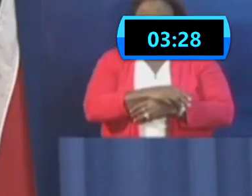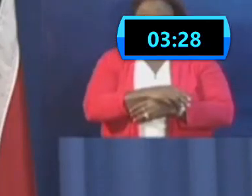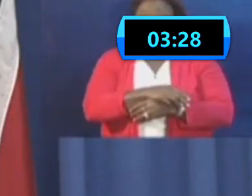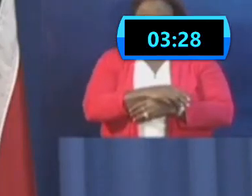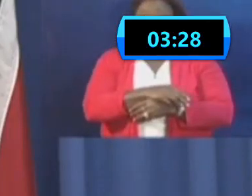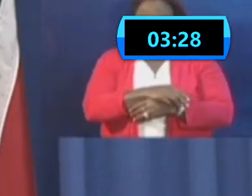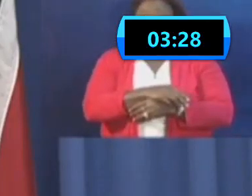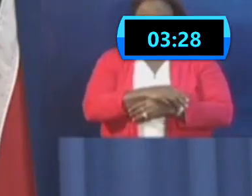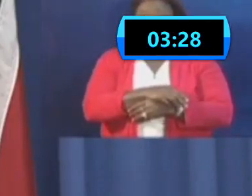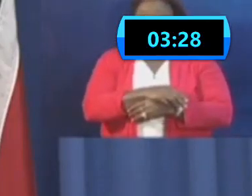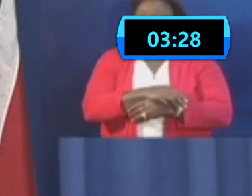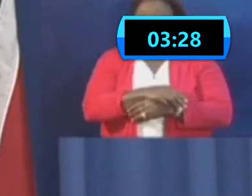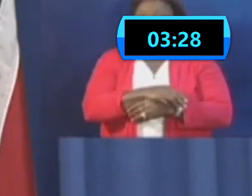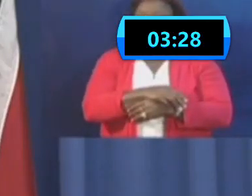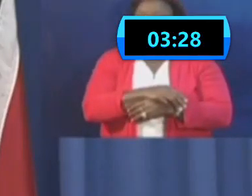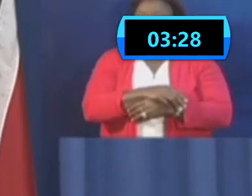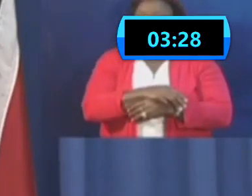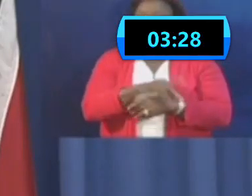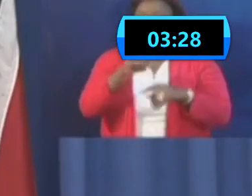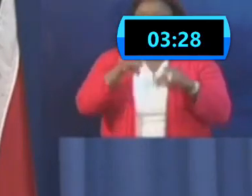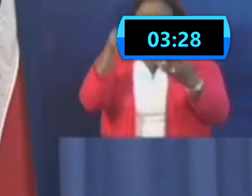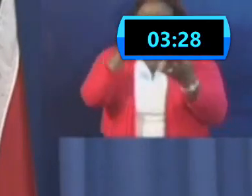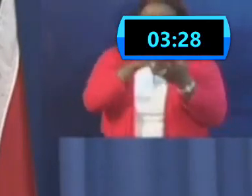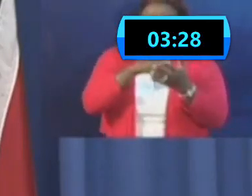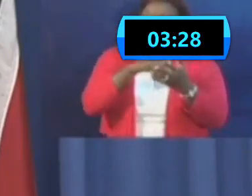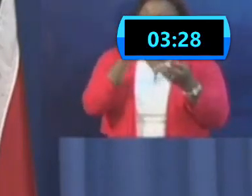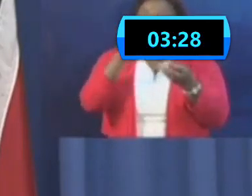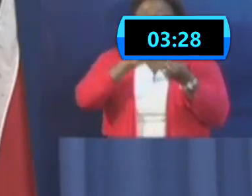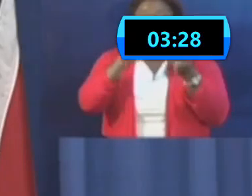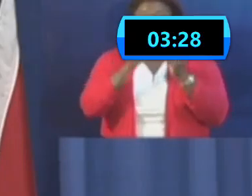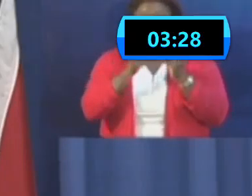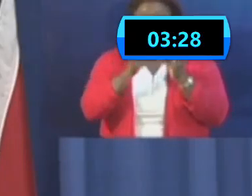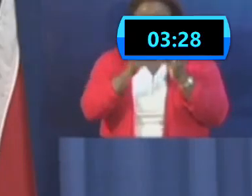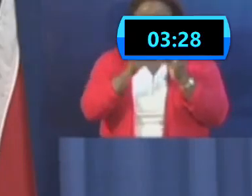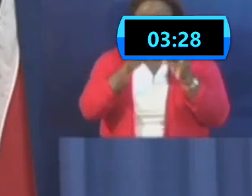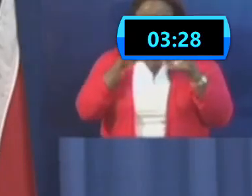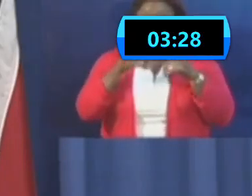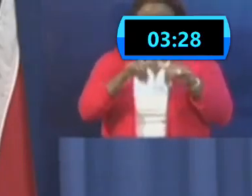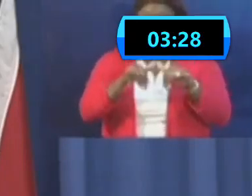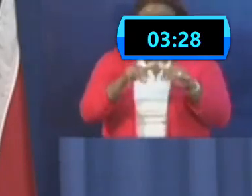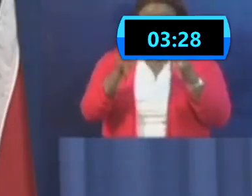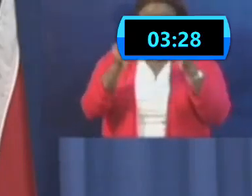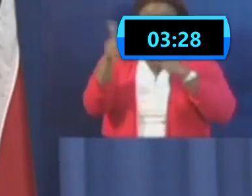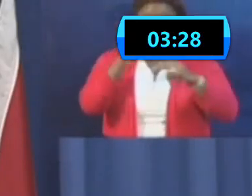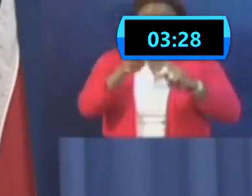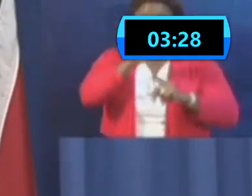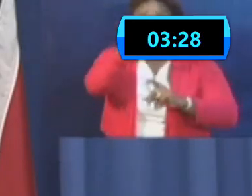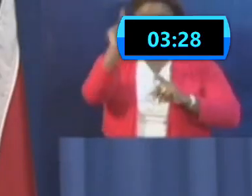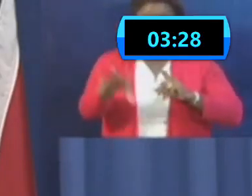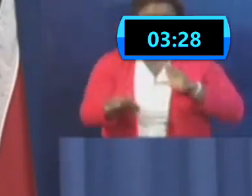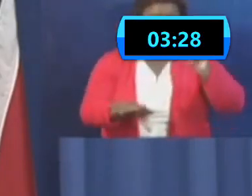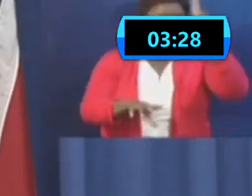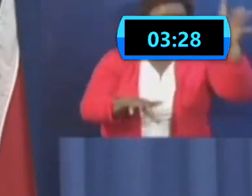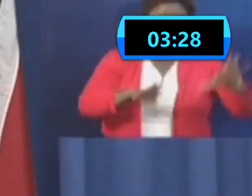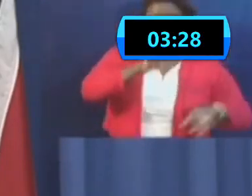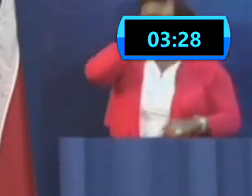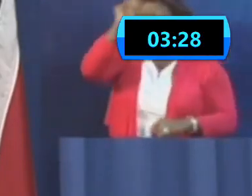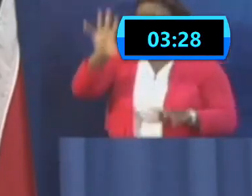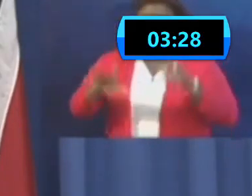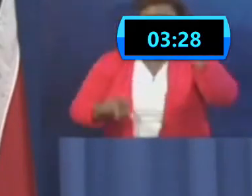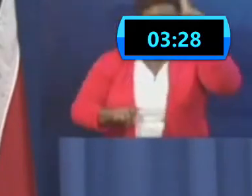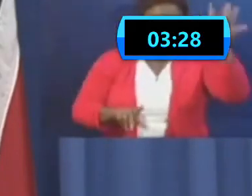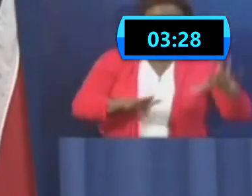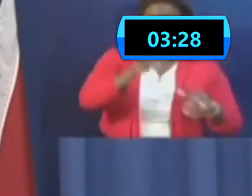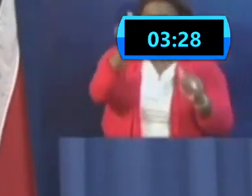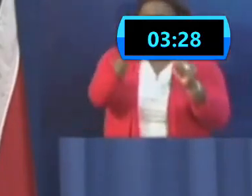helping us to turn that number again, but again, once the numbers keep maintaining that high input, it is extremely difficult to push it back